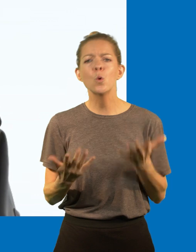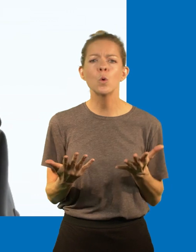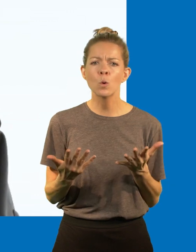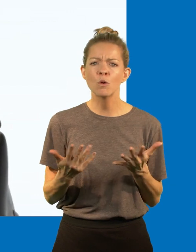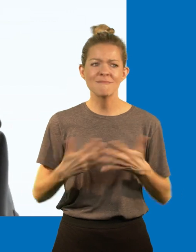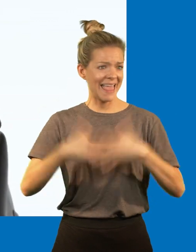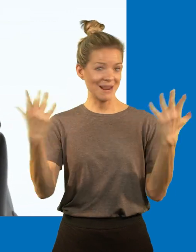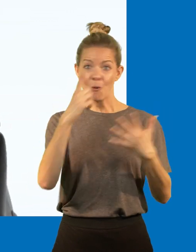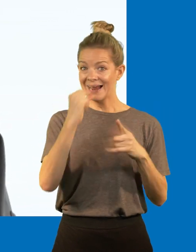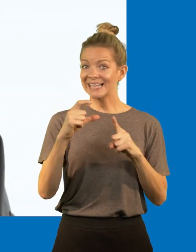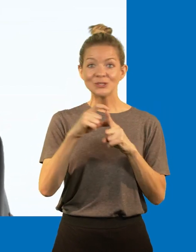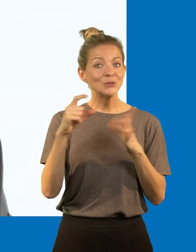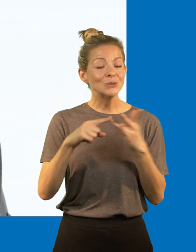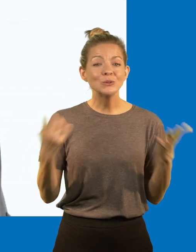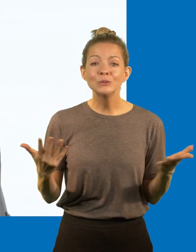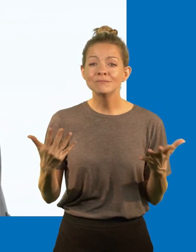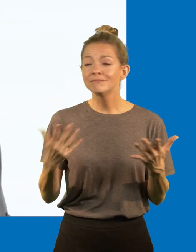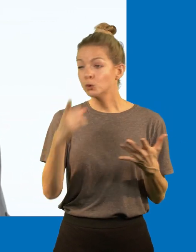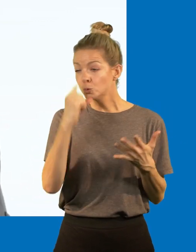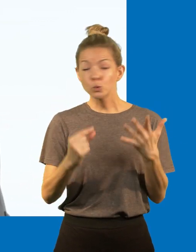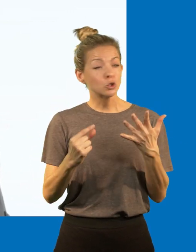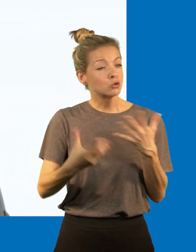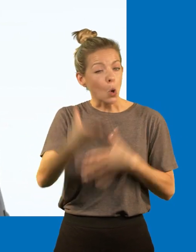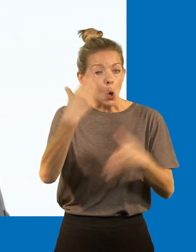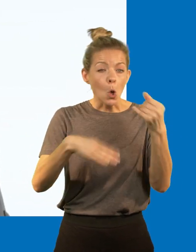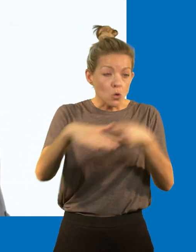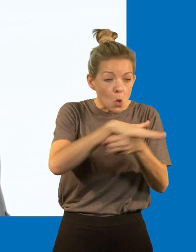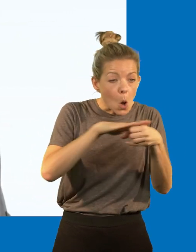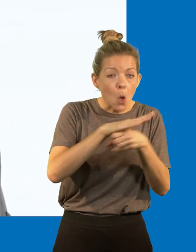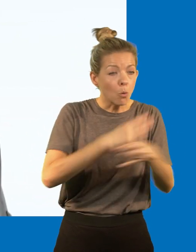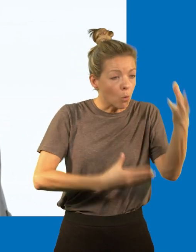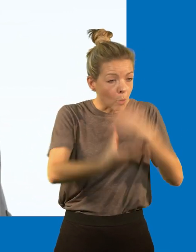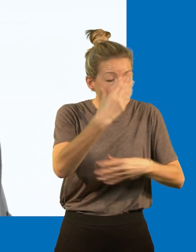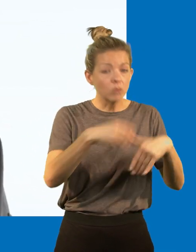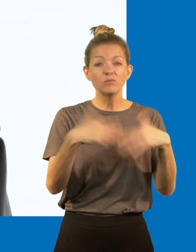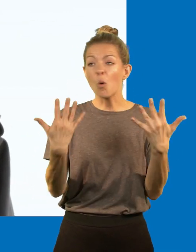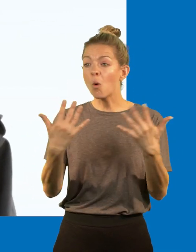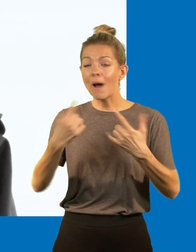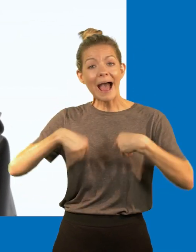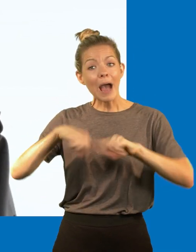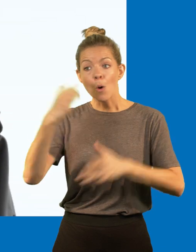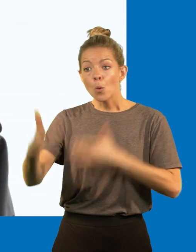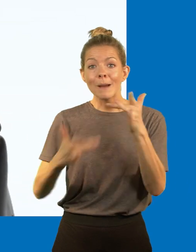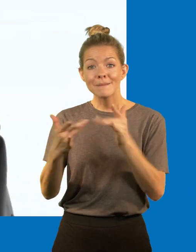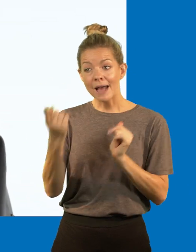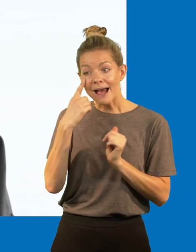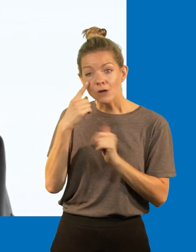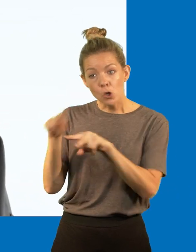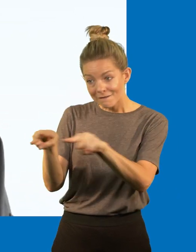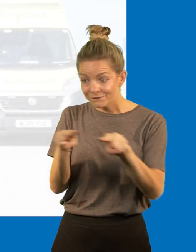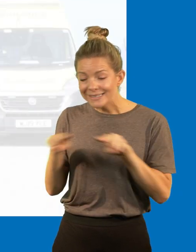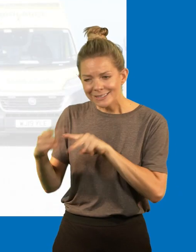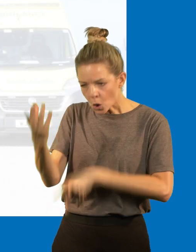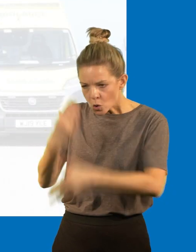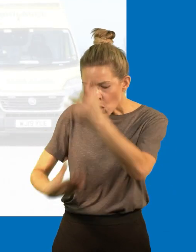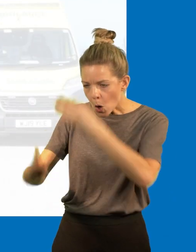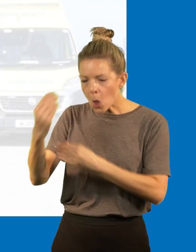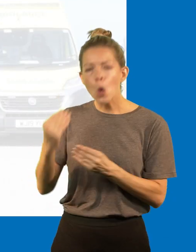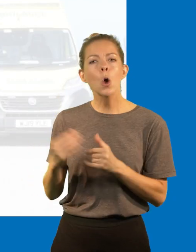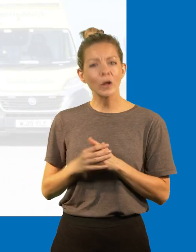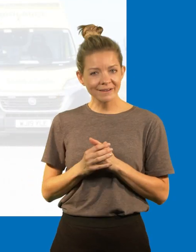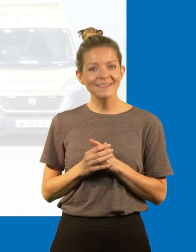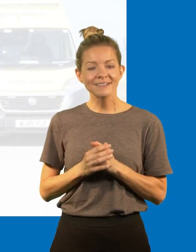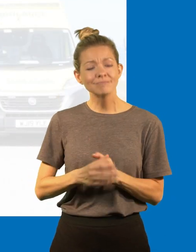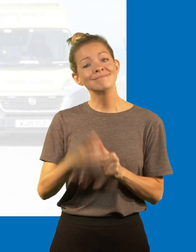it, there are lots of opportunities to access training in your local areas or through accessing our videos online and please